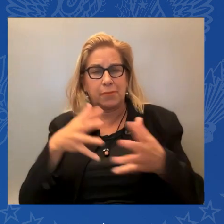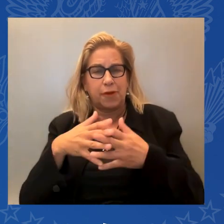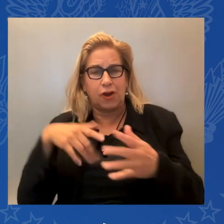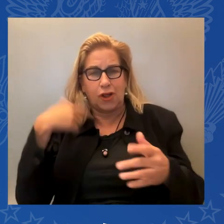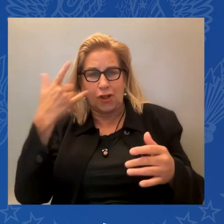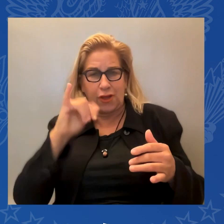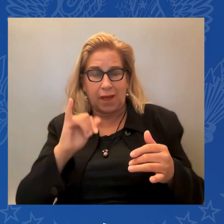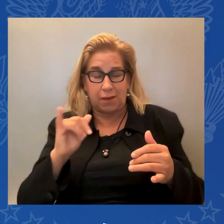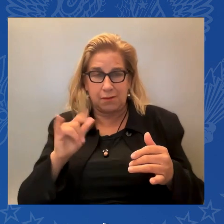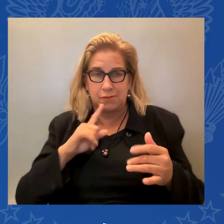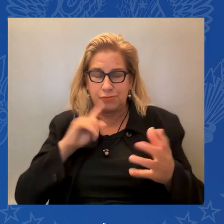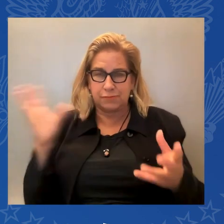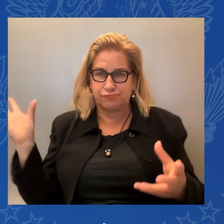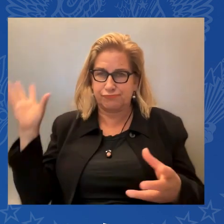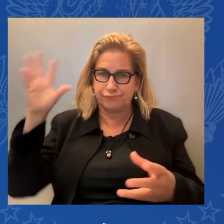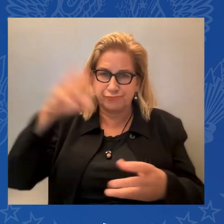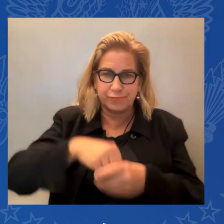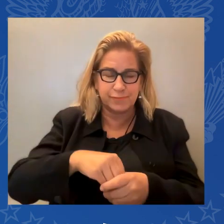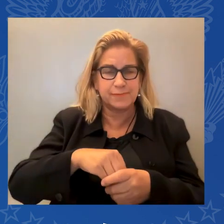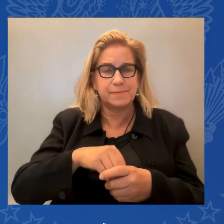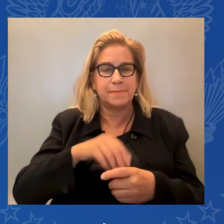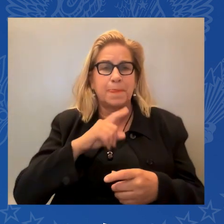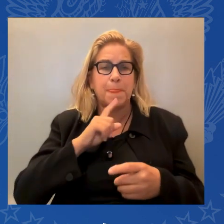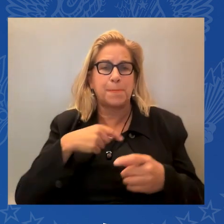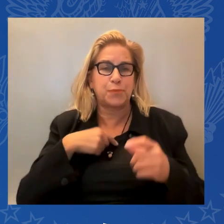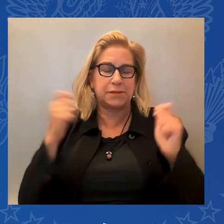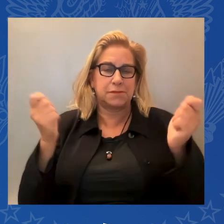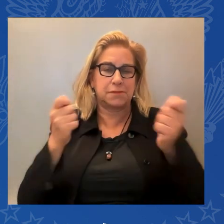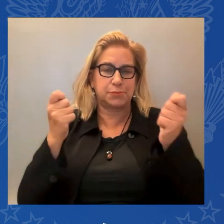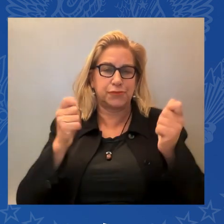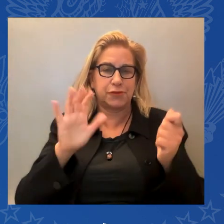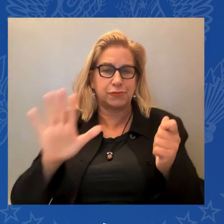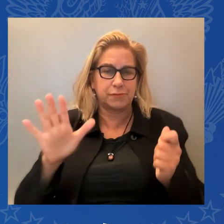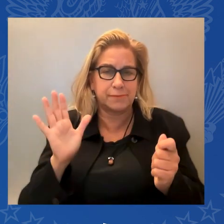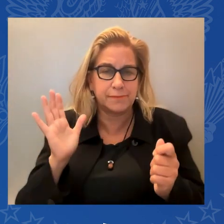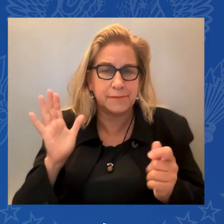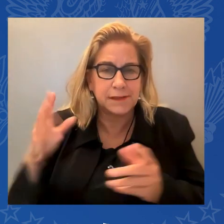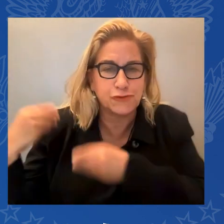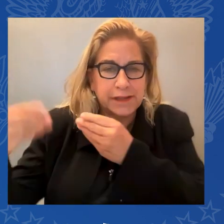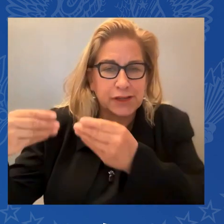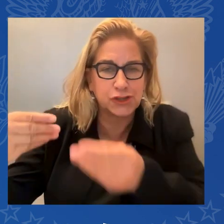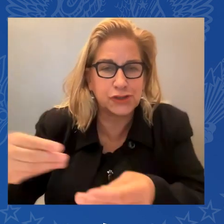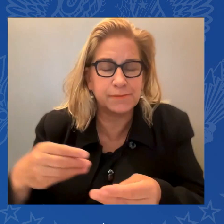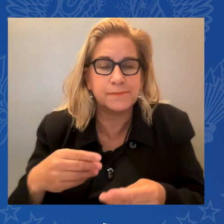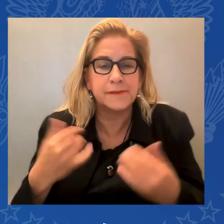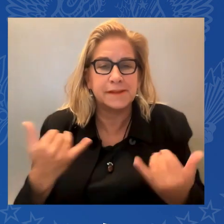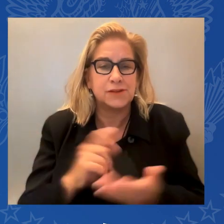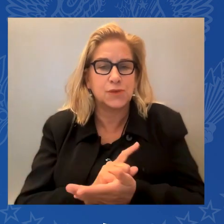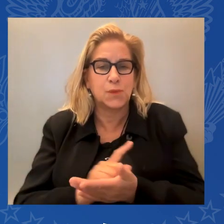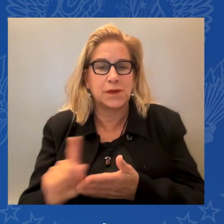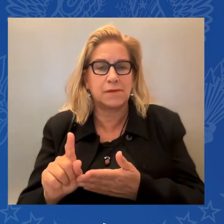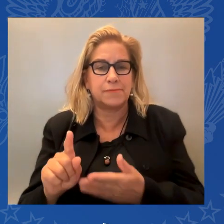Limon, the 2022 National Poet Laureate, the first Latina.